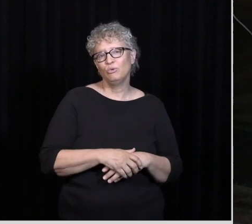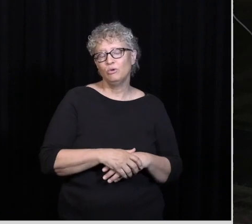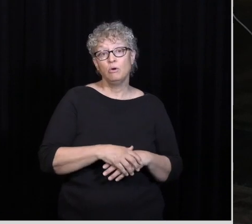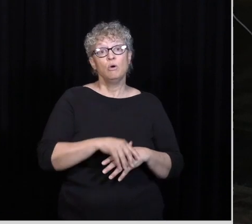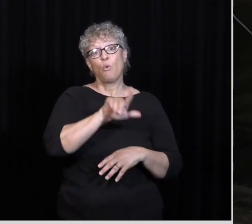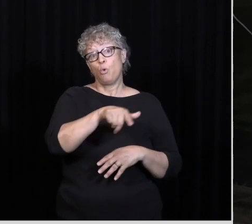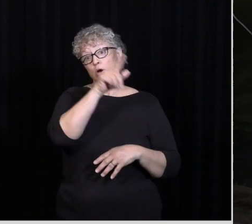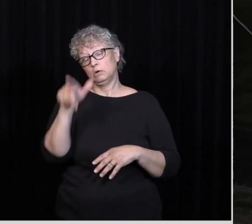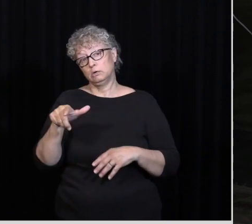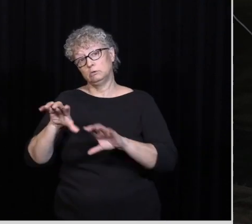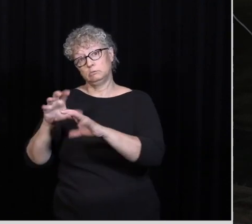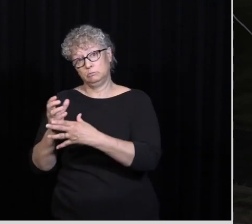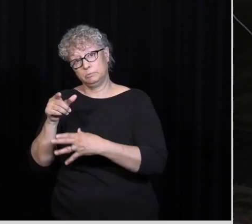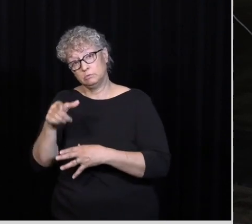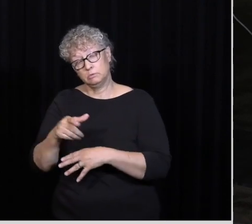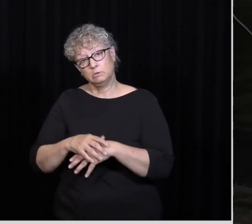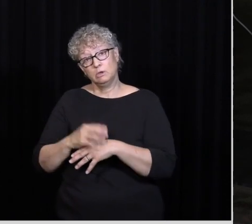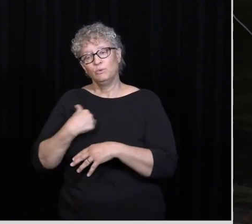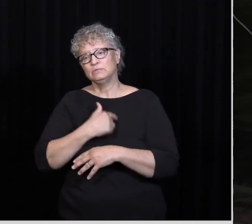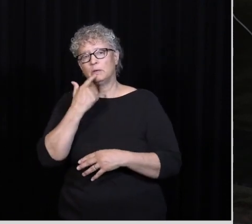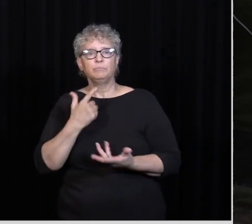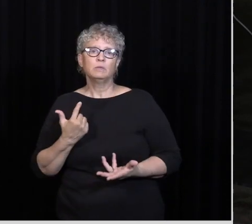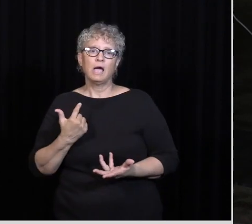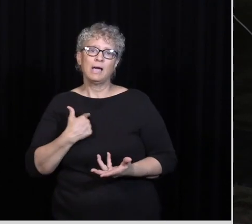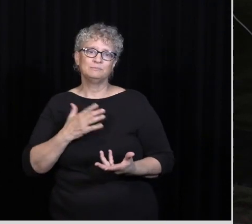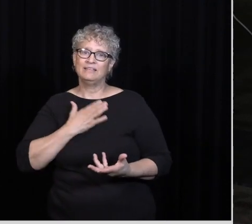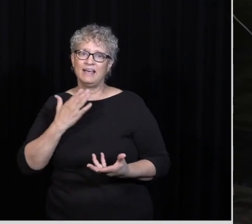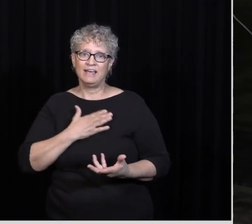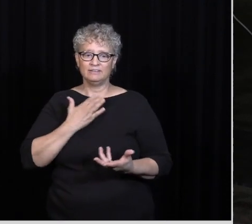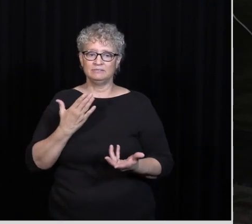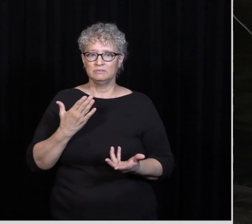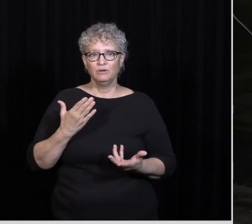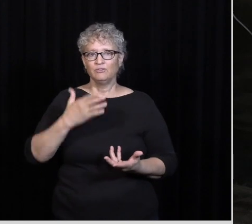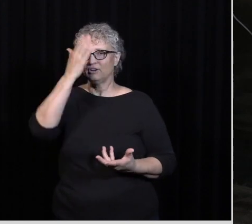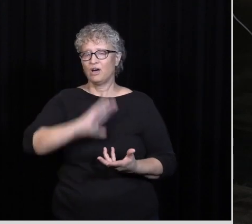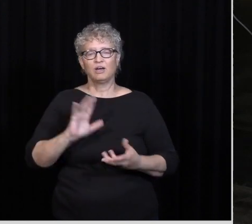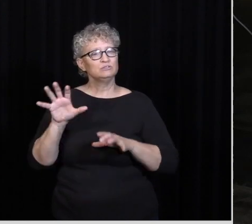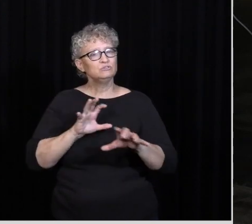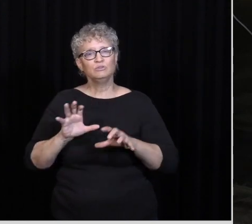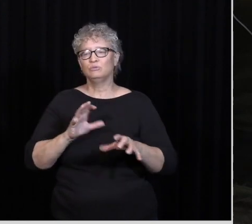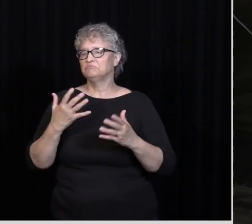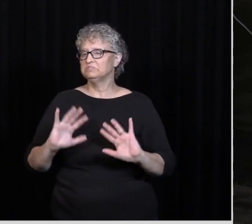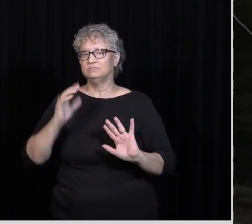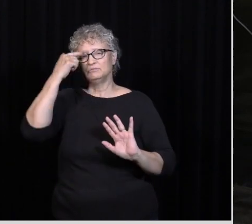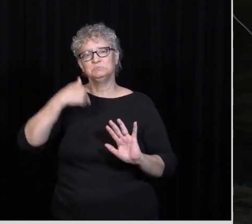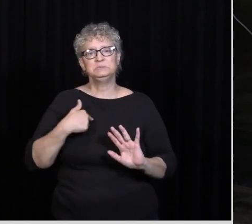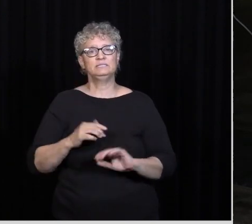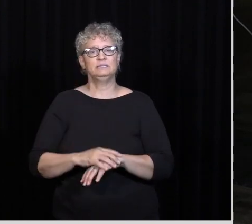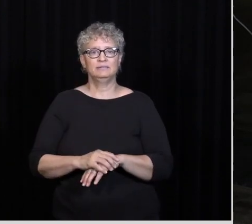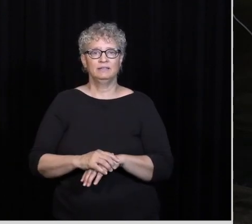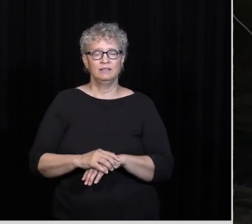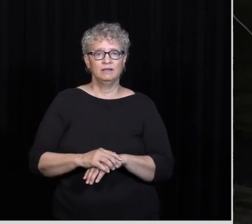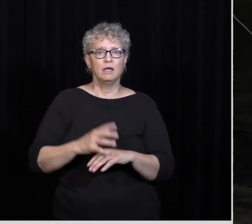Or We're on the other side And on the other side We're saying I am so glad Of what God has done For me I want